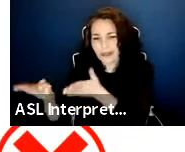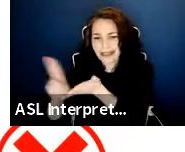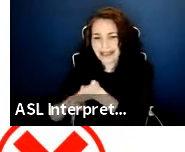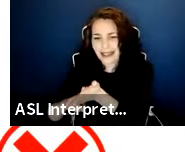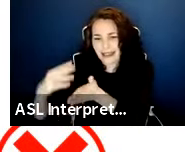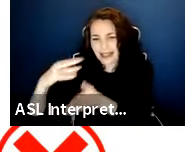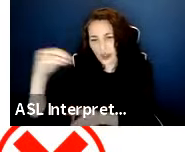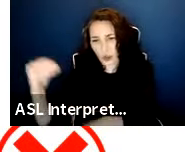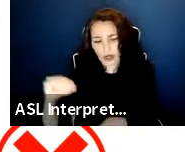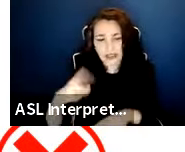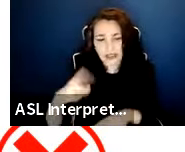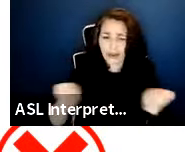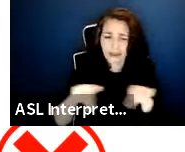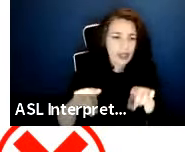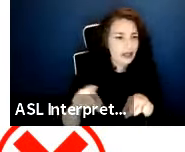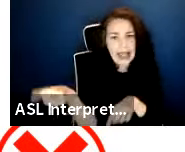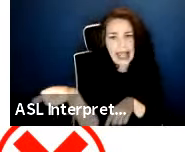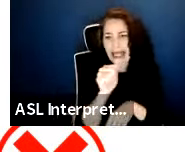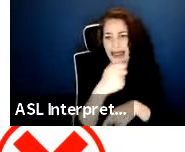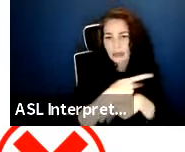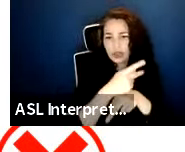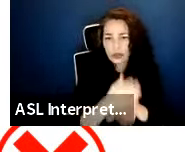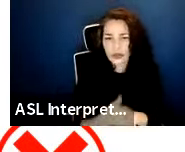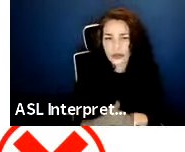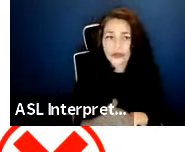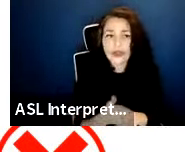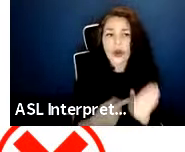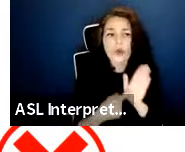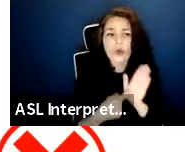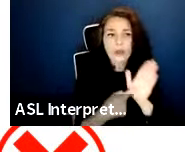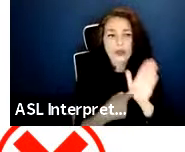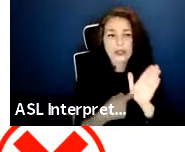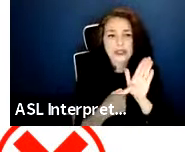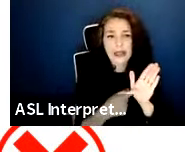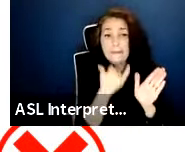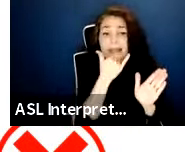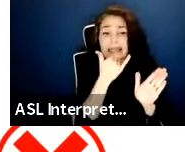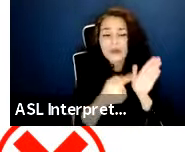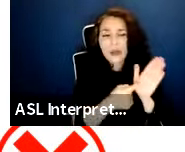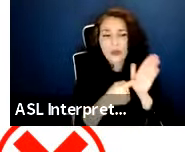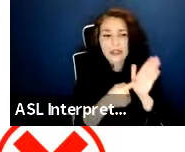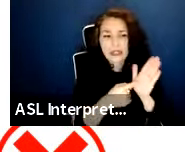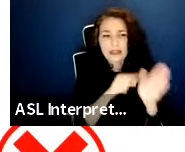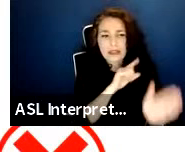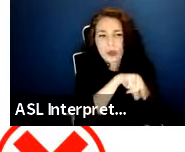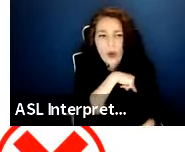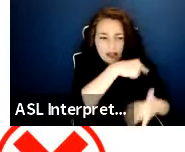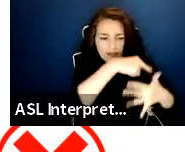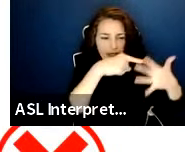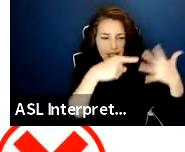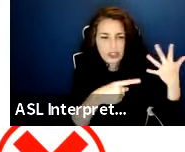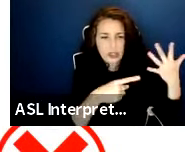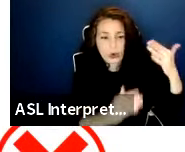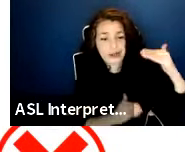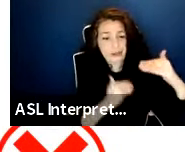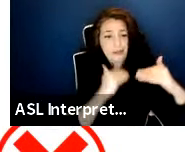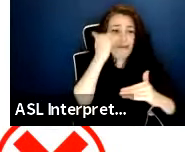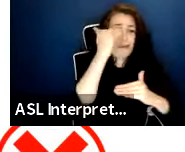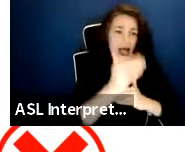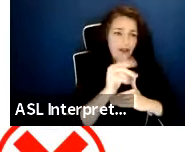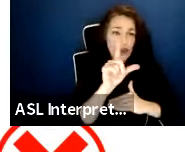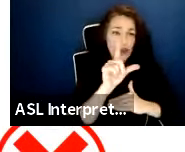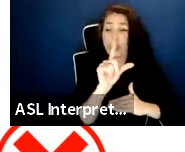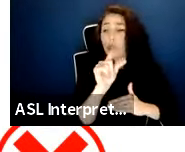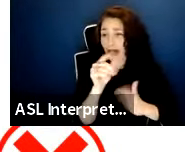So if any producer does misrepresent any qualifications or goes over that $20,000 budget threshold or